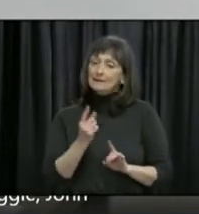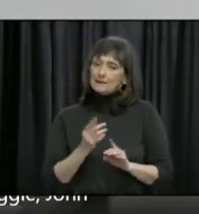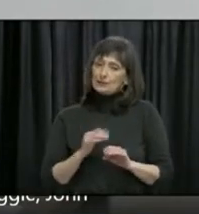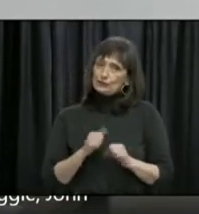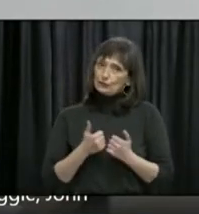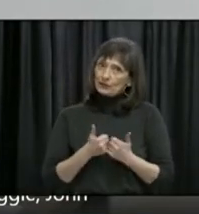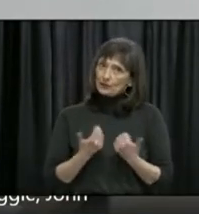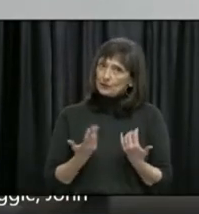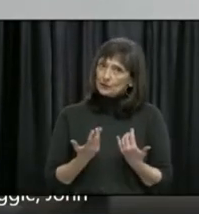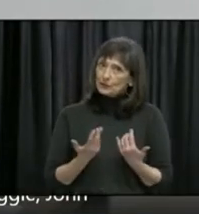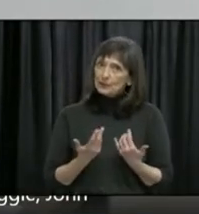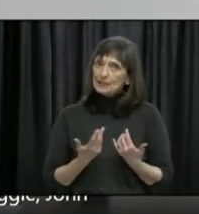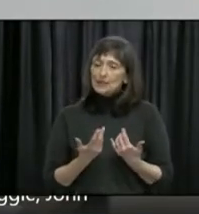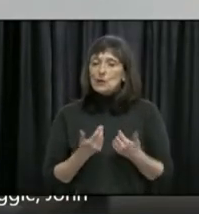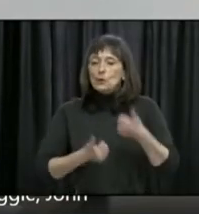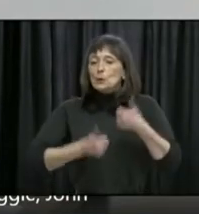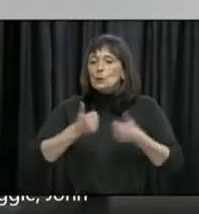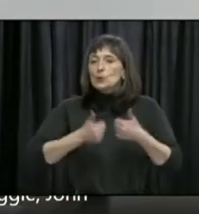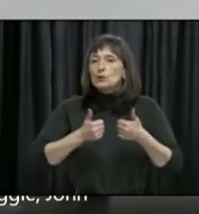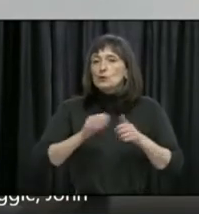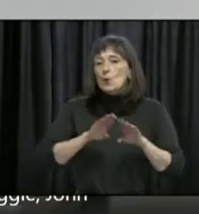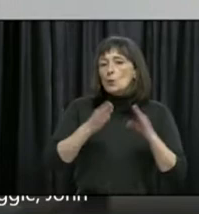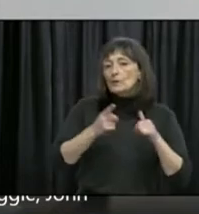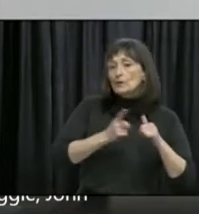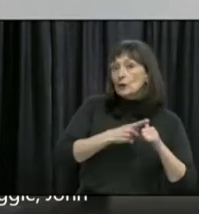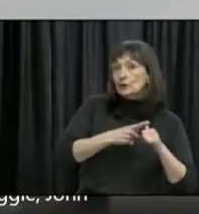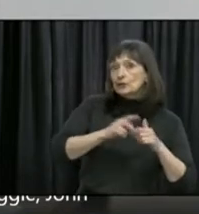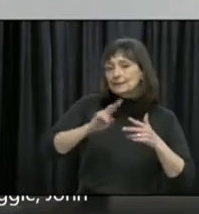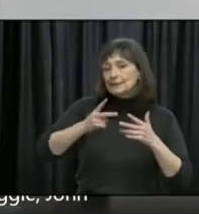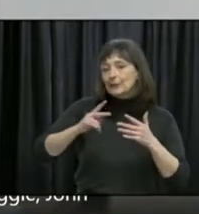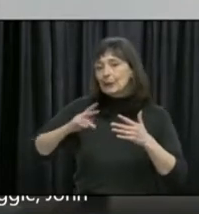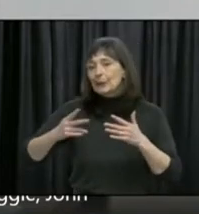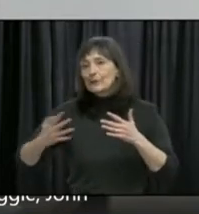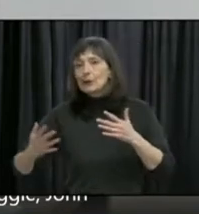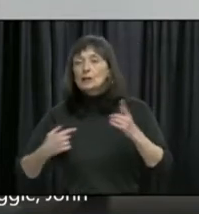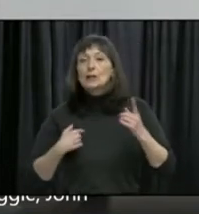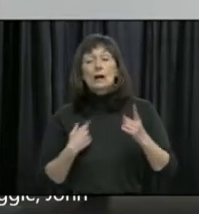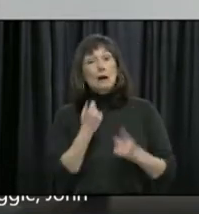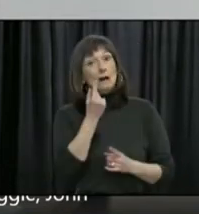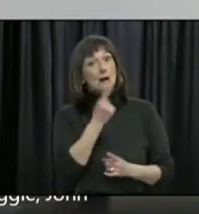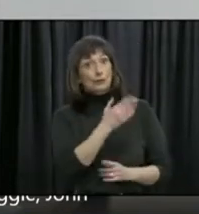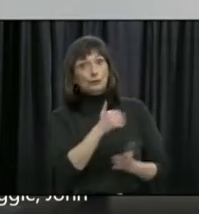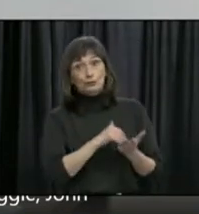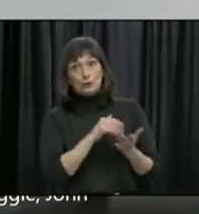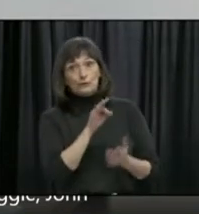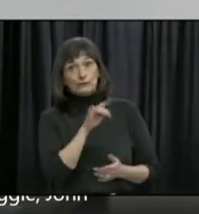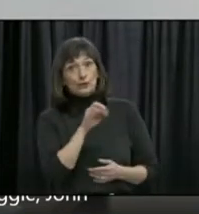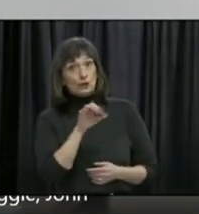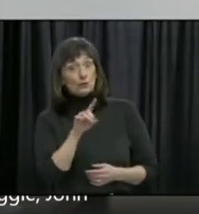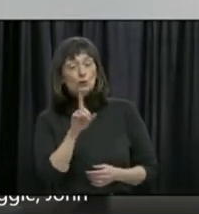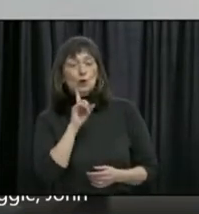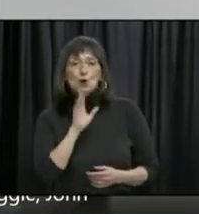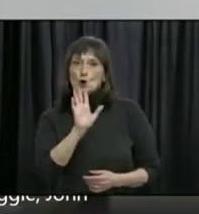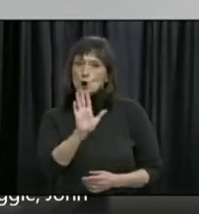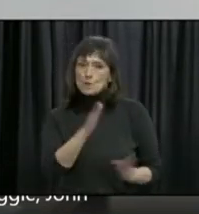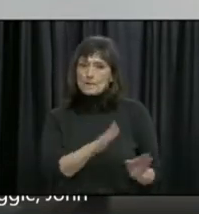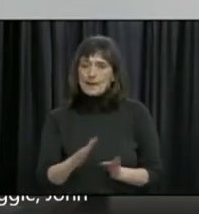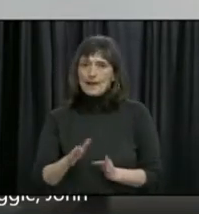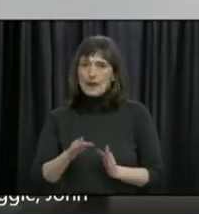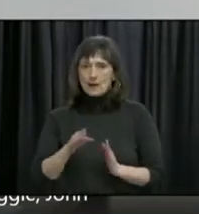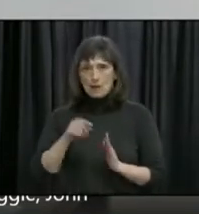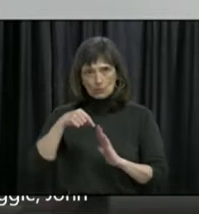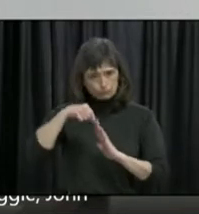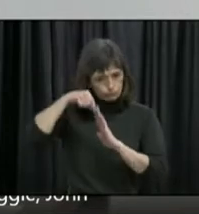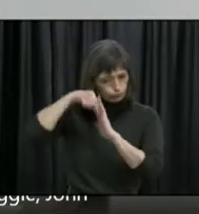what to do and in what order. And Dr Fitzgerald has one of the most comprehensive plans that I've seen of any jurisdiction in Canada.